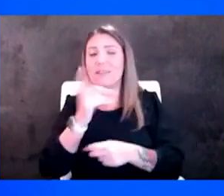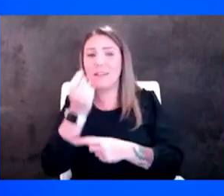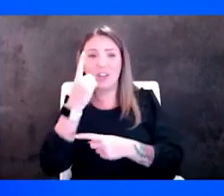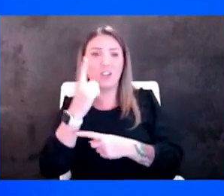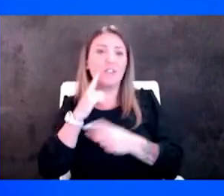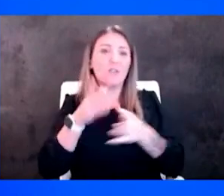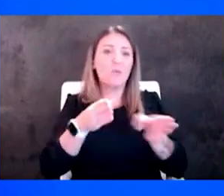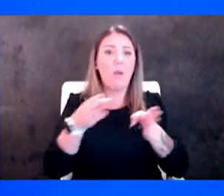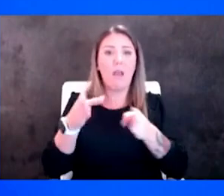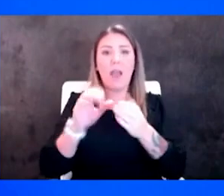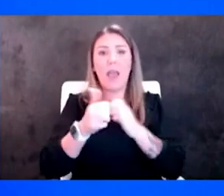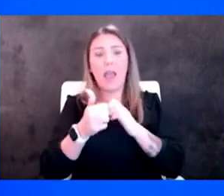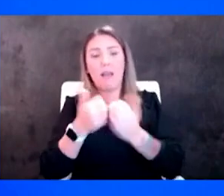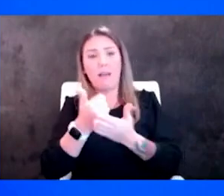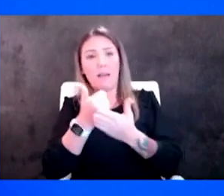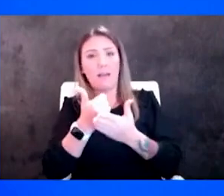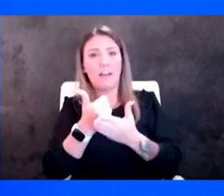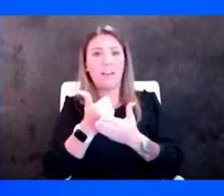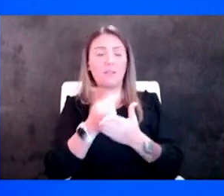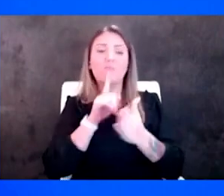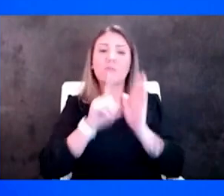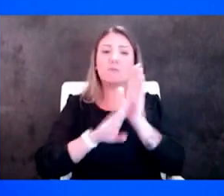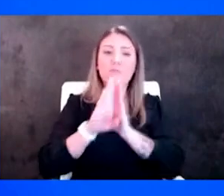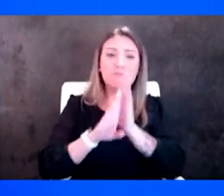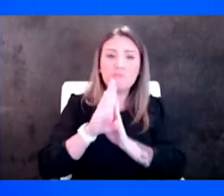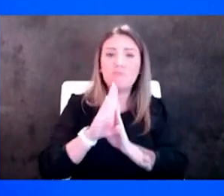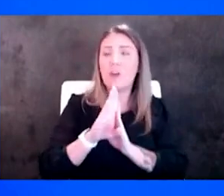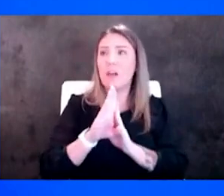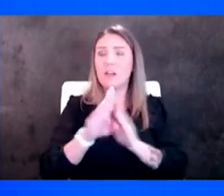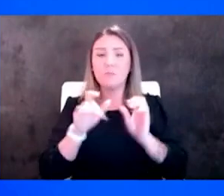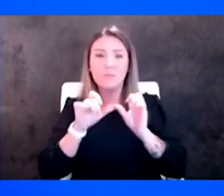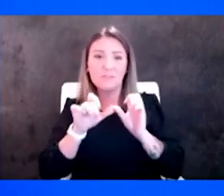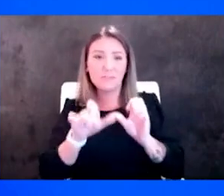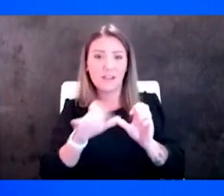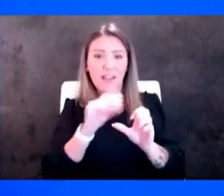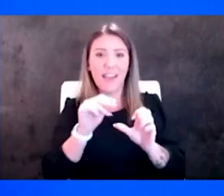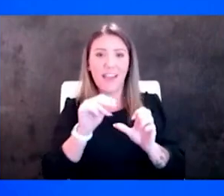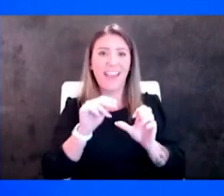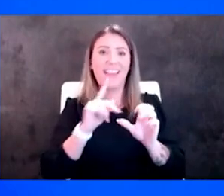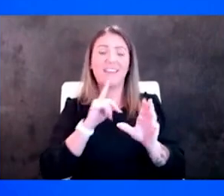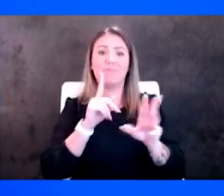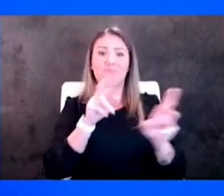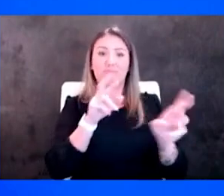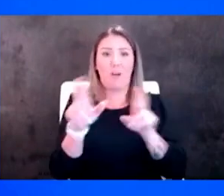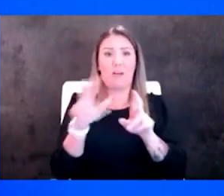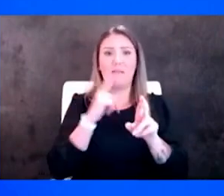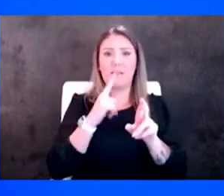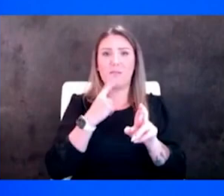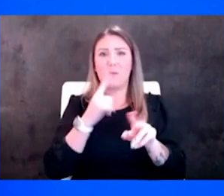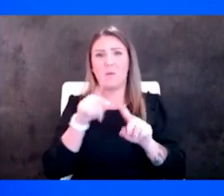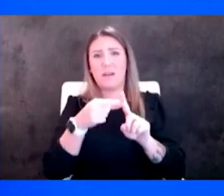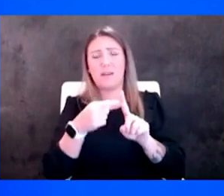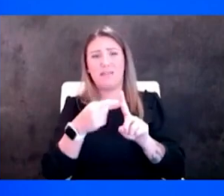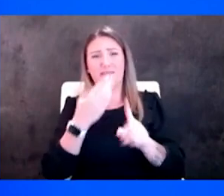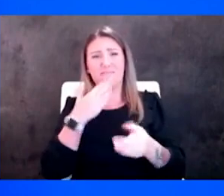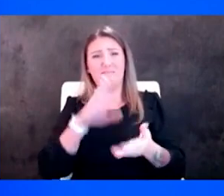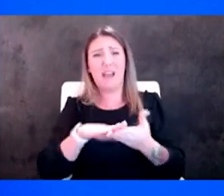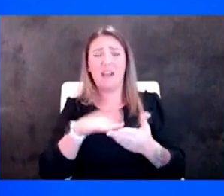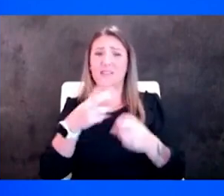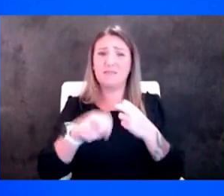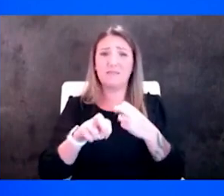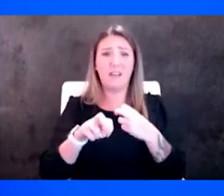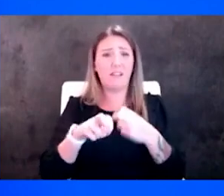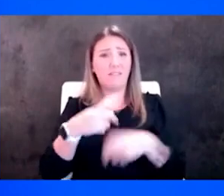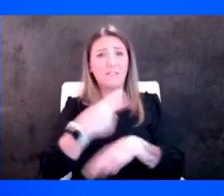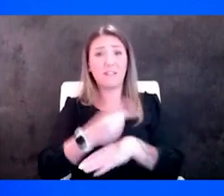help them really develop a sense of resiliency so they can bounce back when they've had those really tough days because you know in that rural hospital there